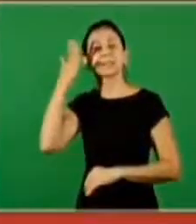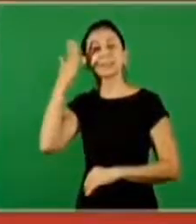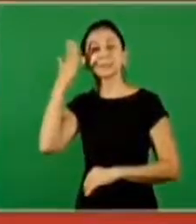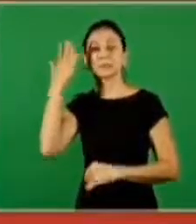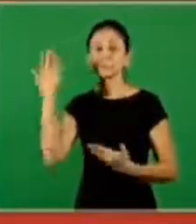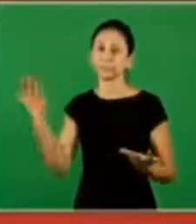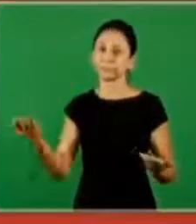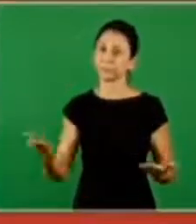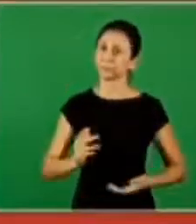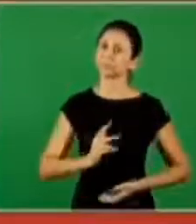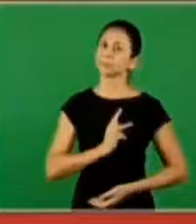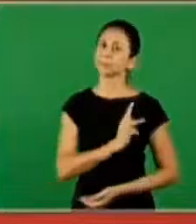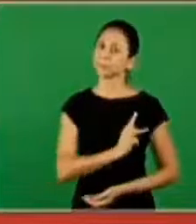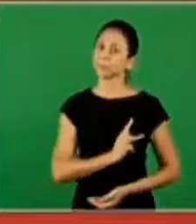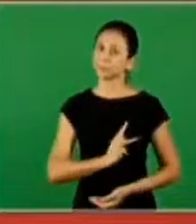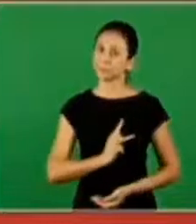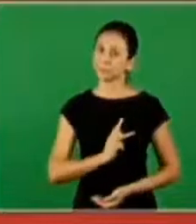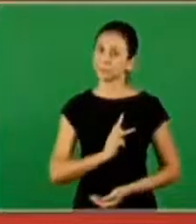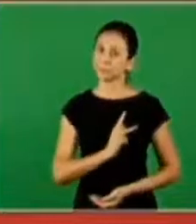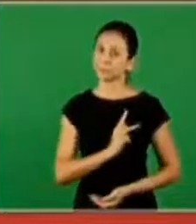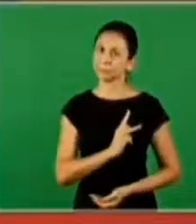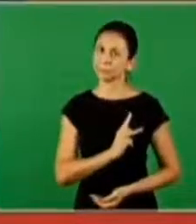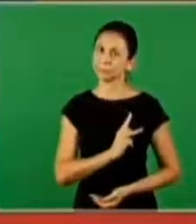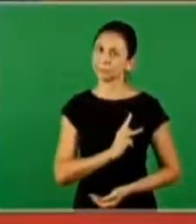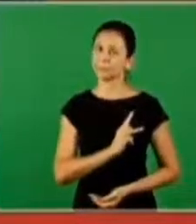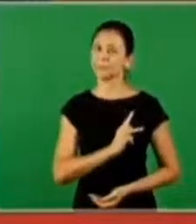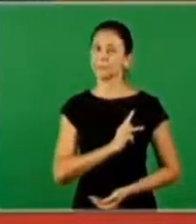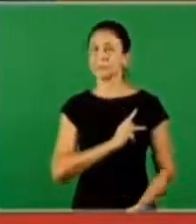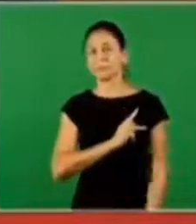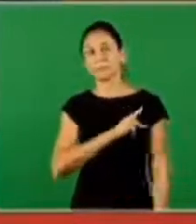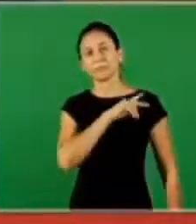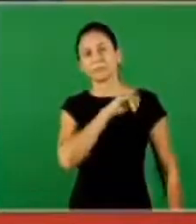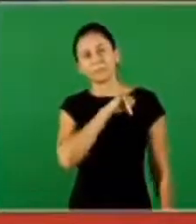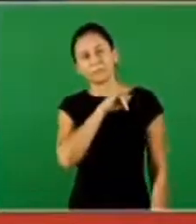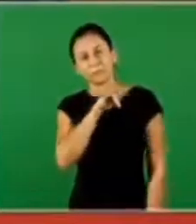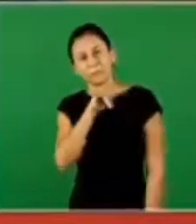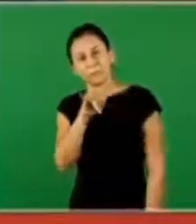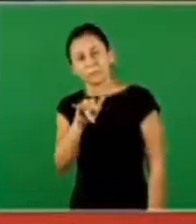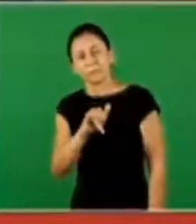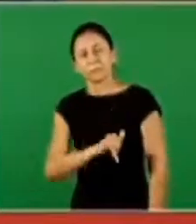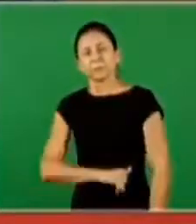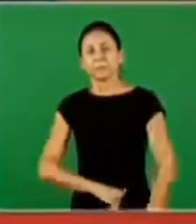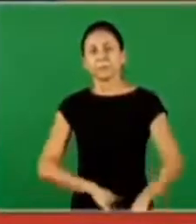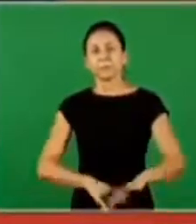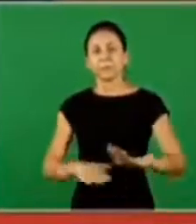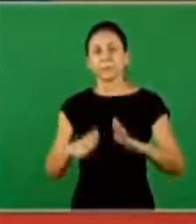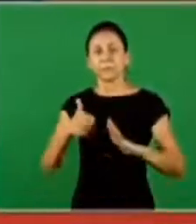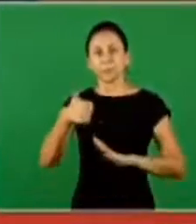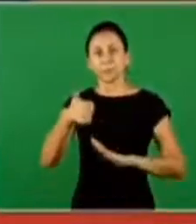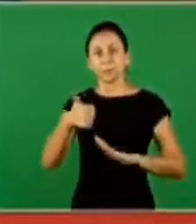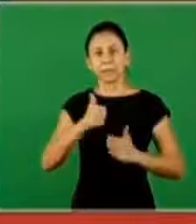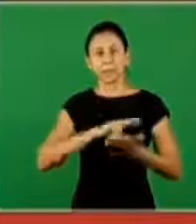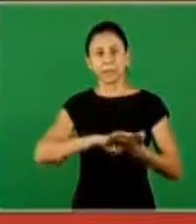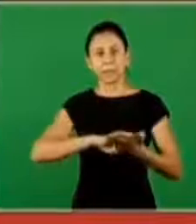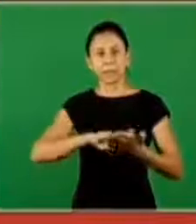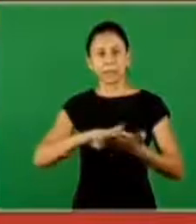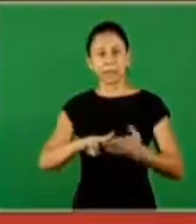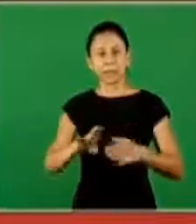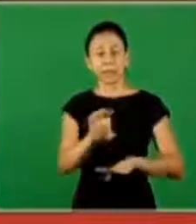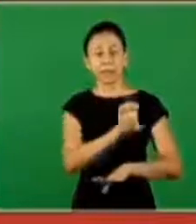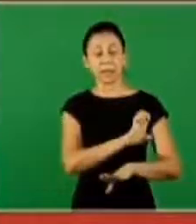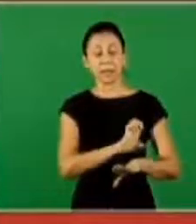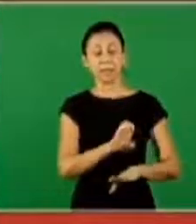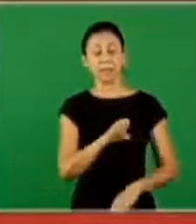That's why Paul speaks about this doctrine. His first letter, he says,